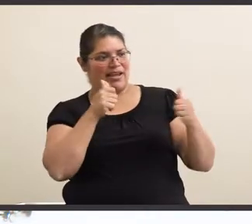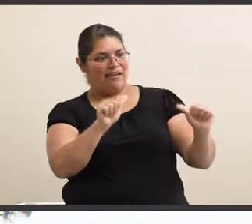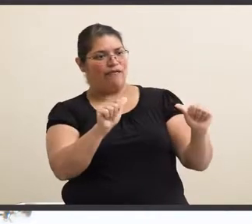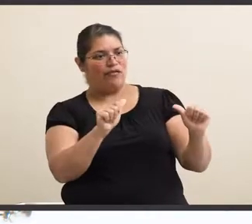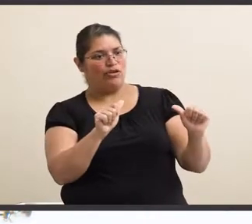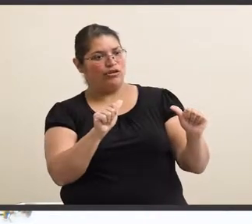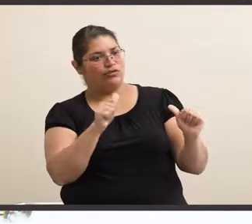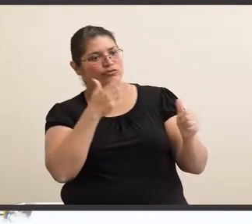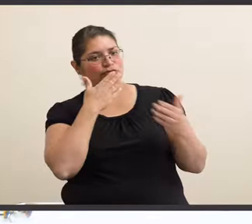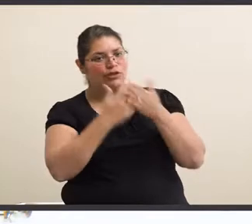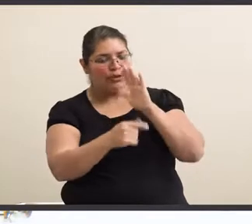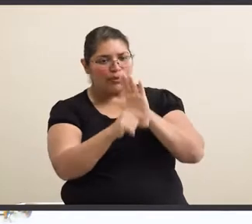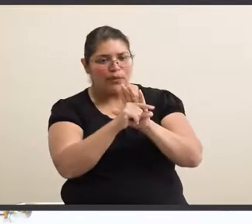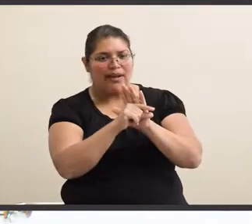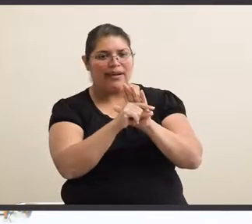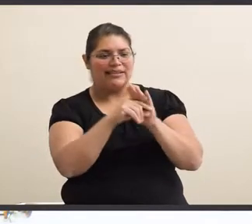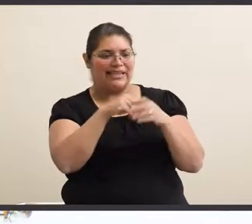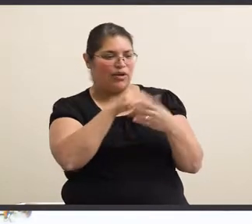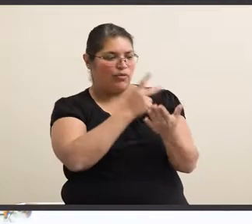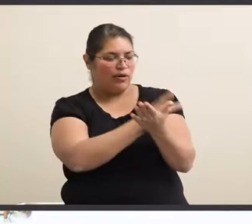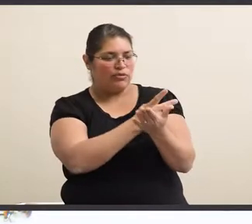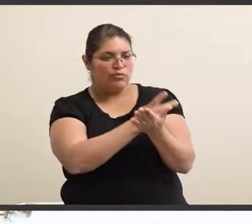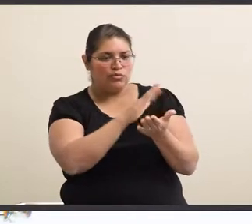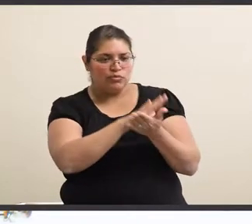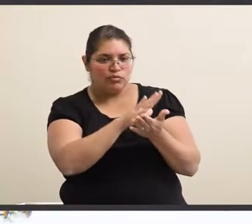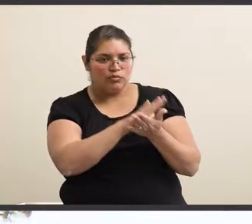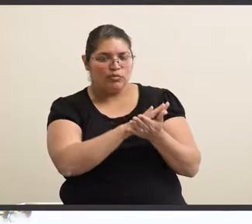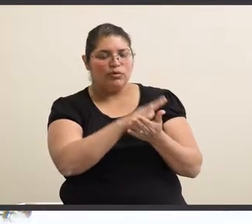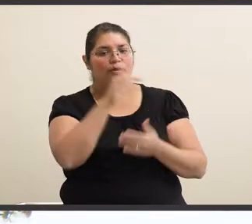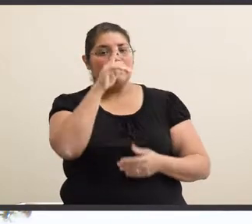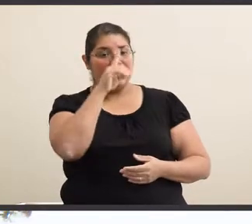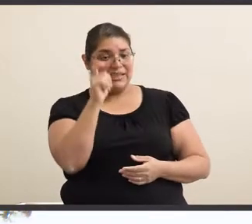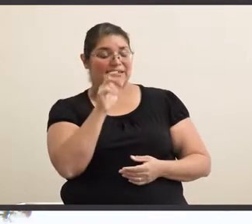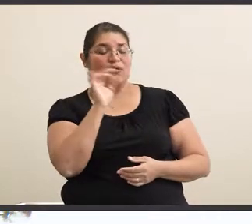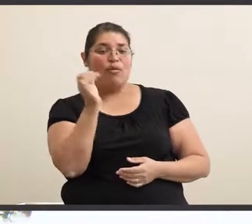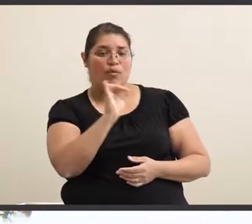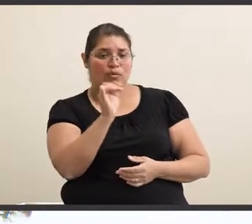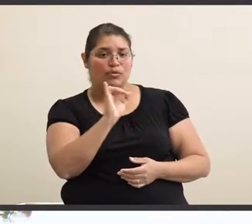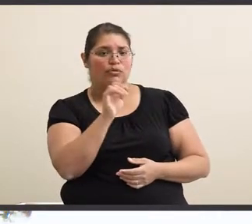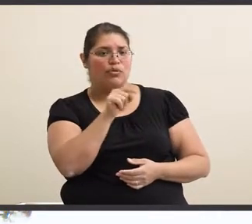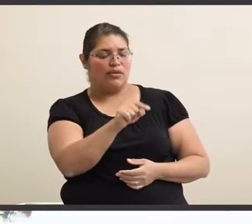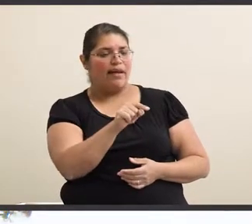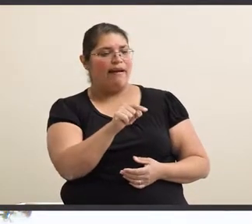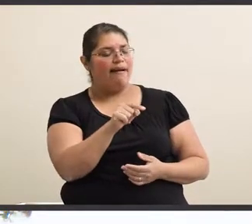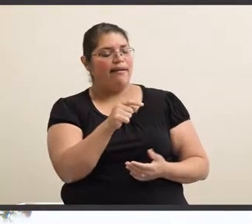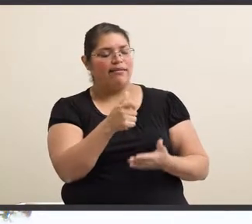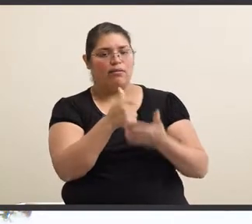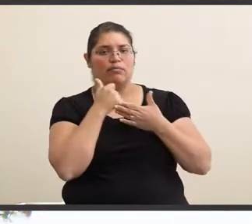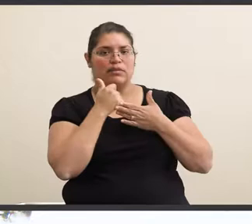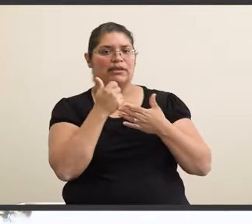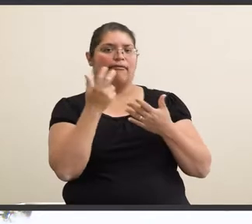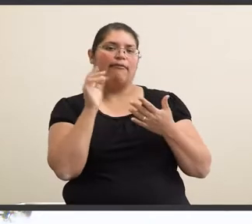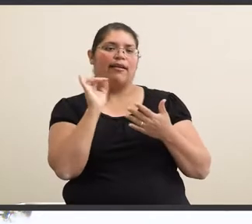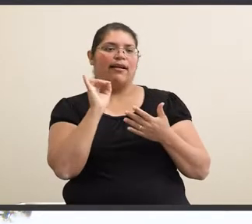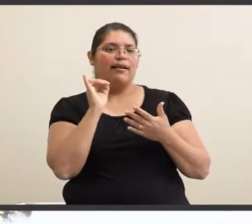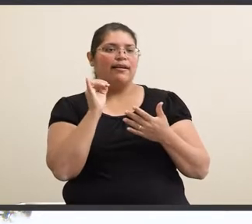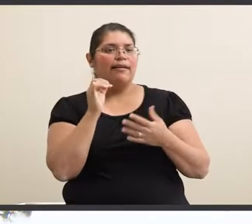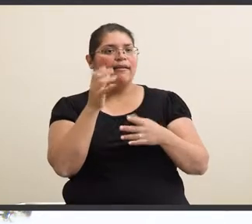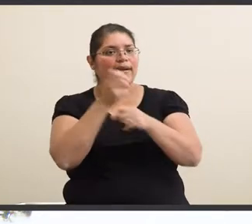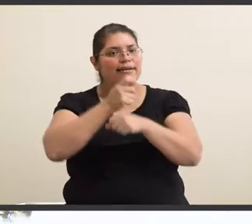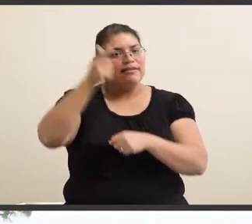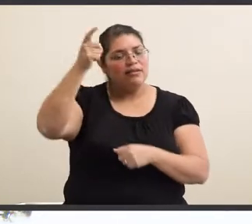in my graduate school as well, because that also opens a lot of doors like receiving